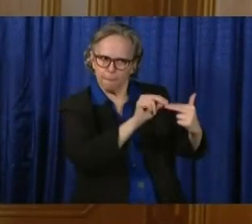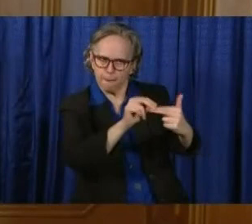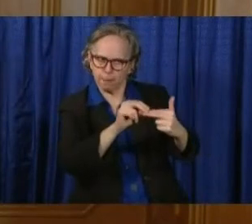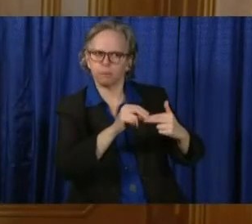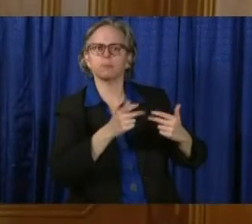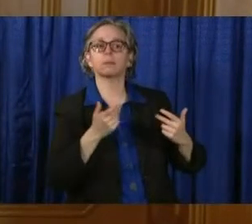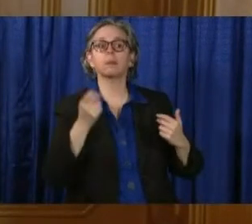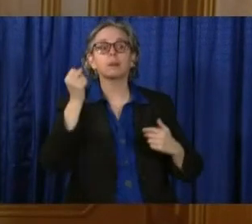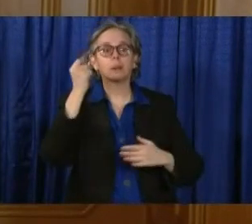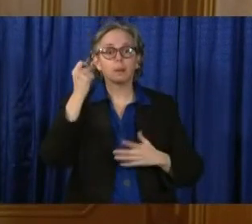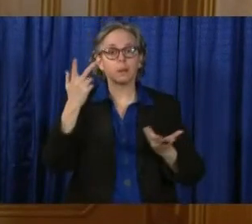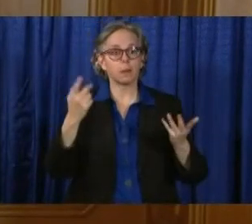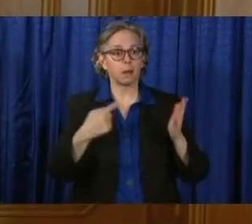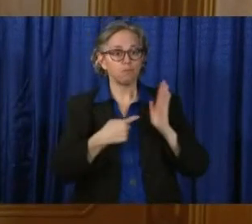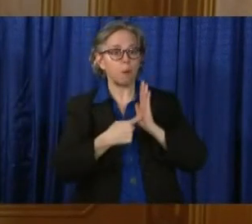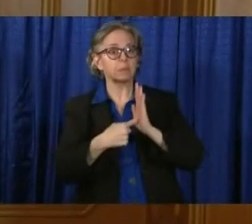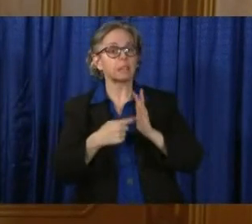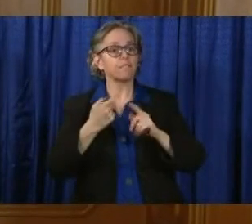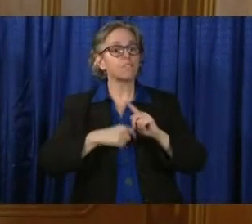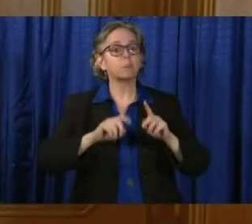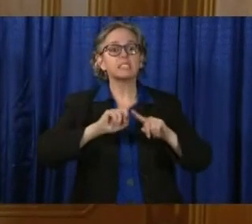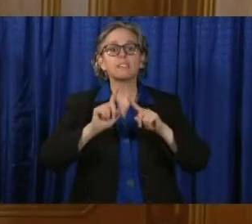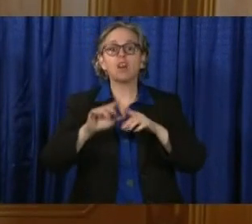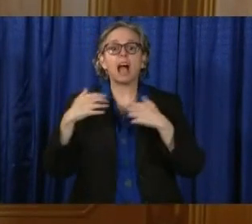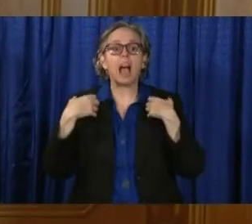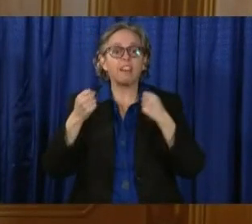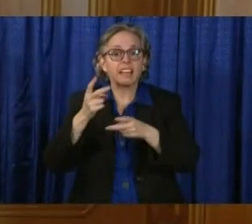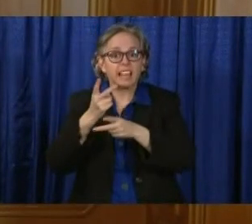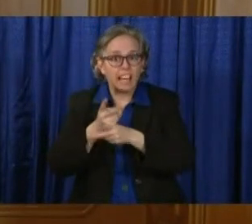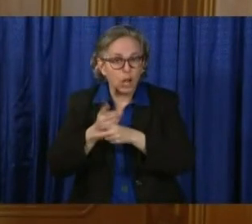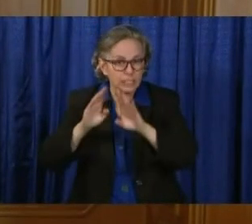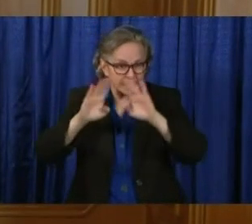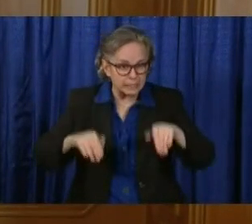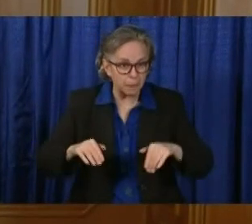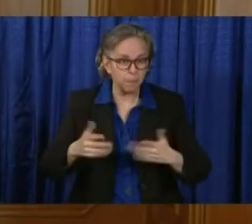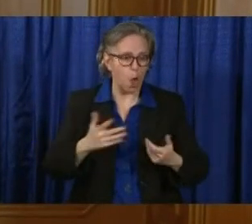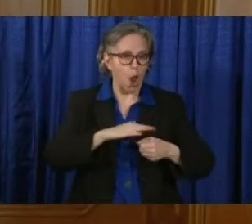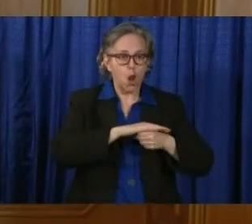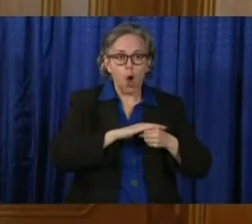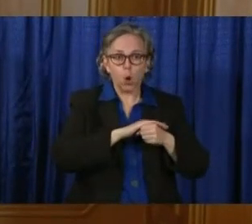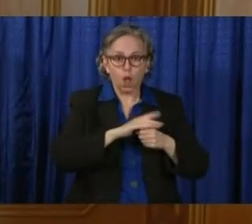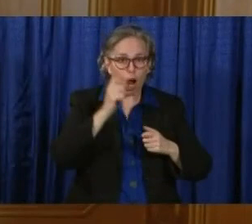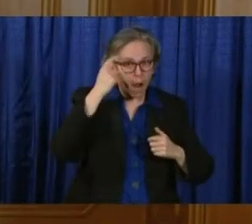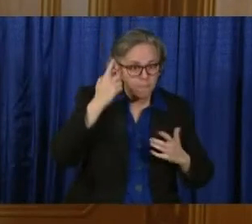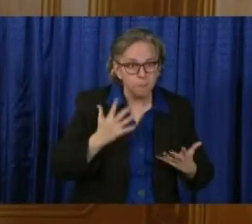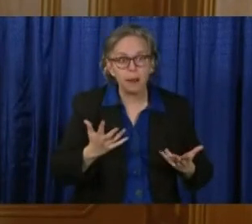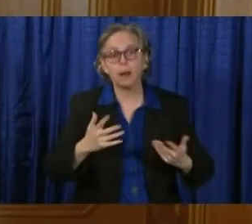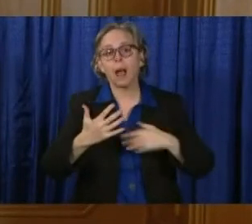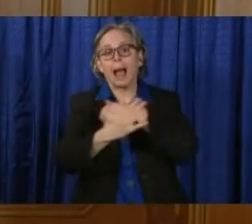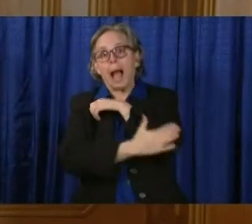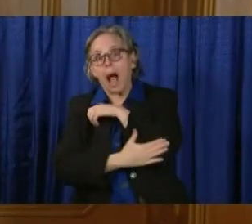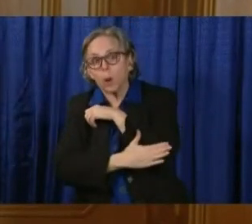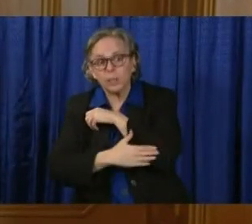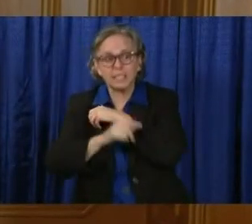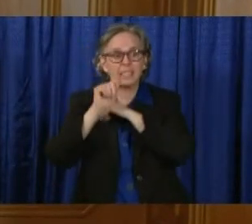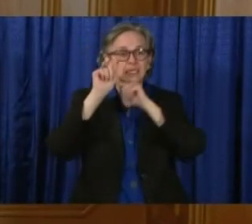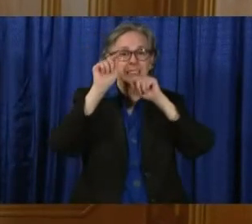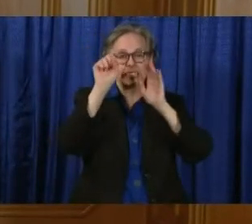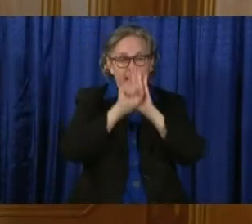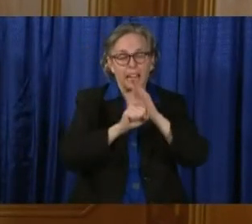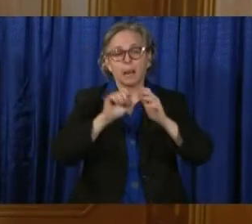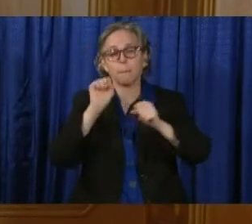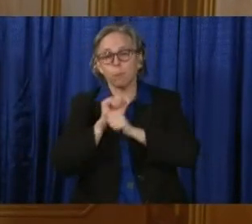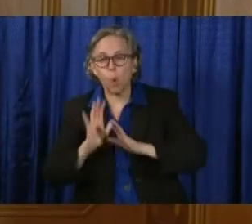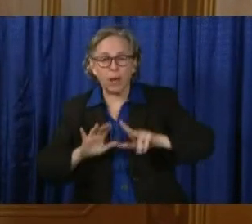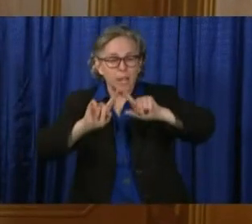from health care systems, local governments, county emergency management agencies, state agencies, the Ohio National